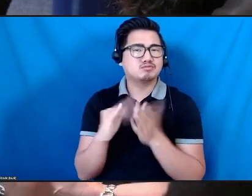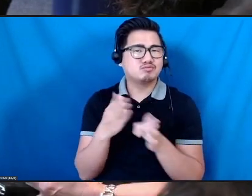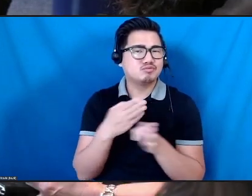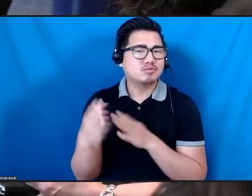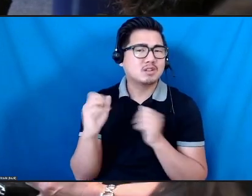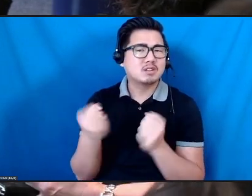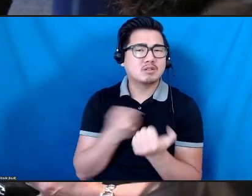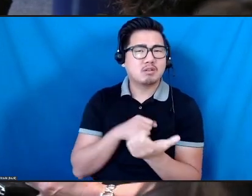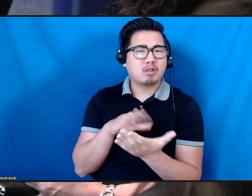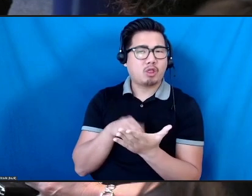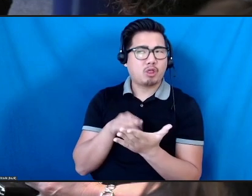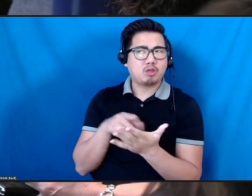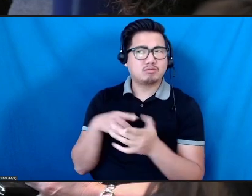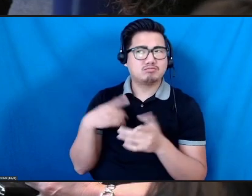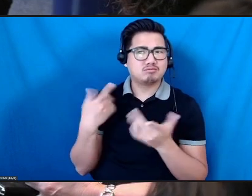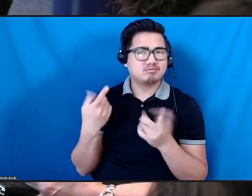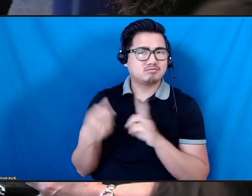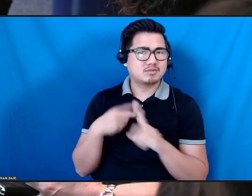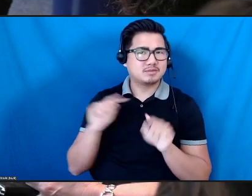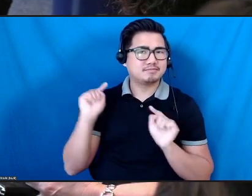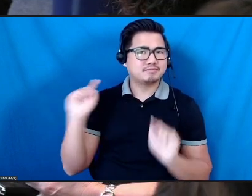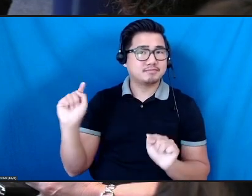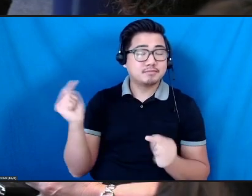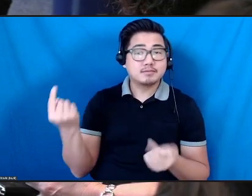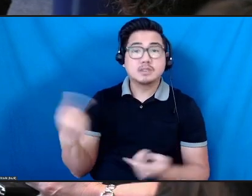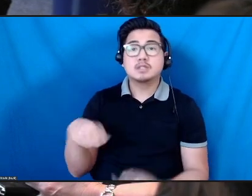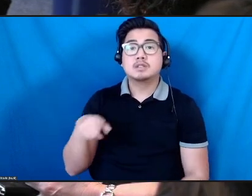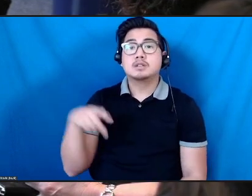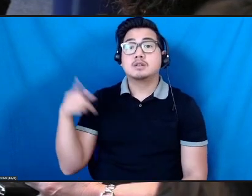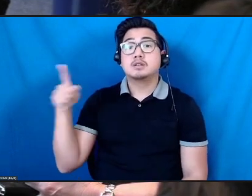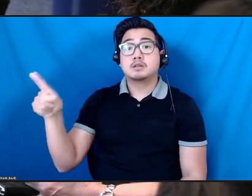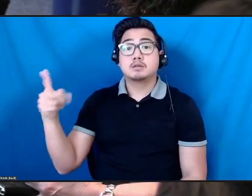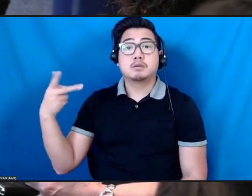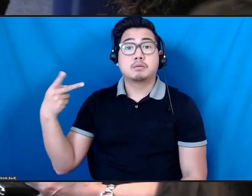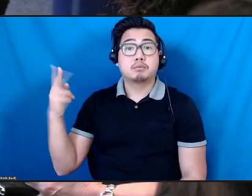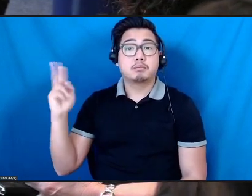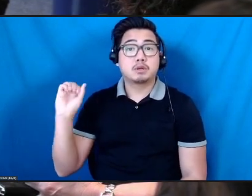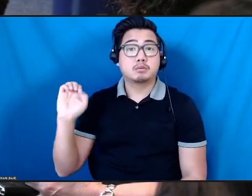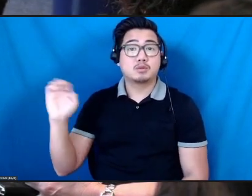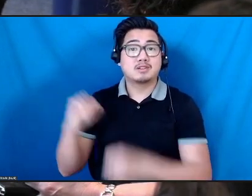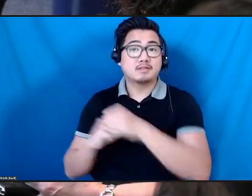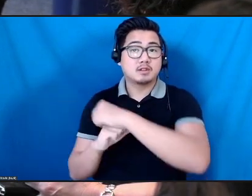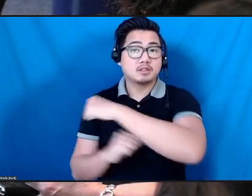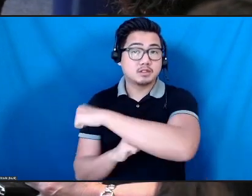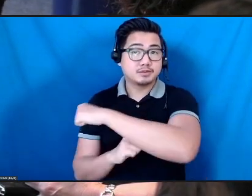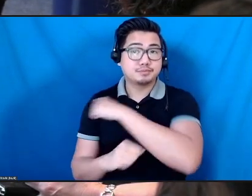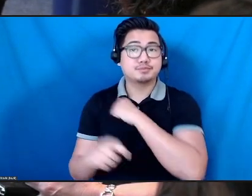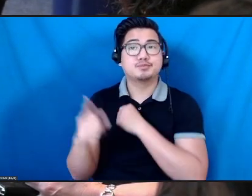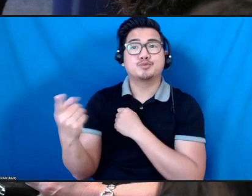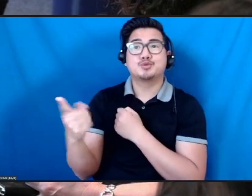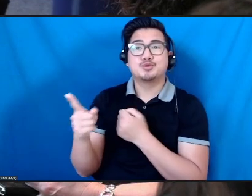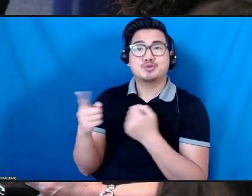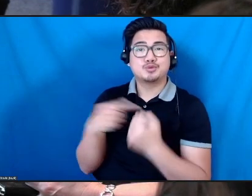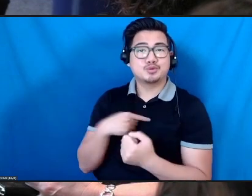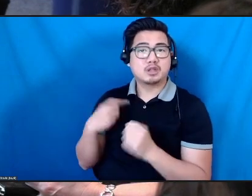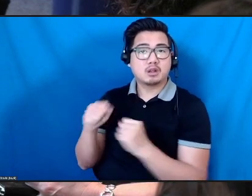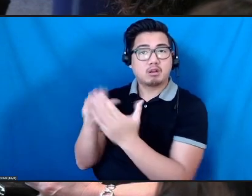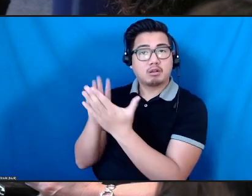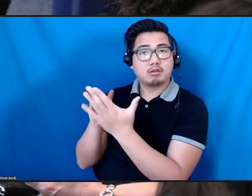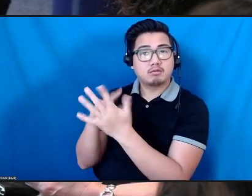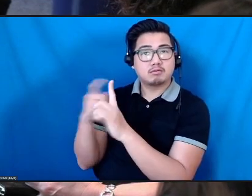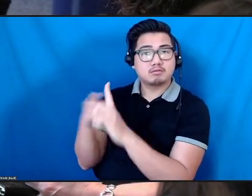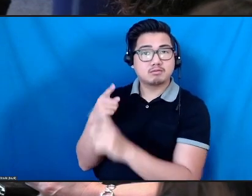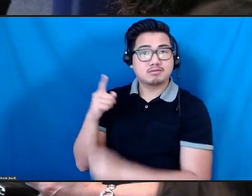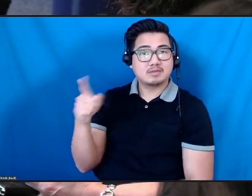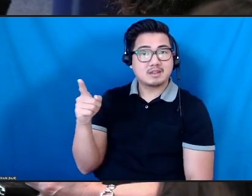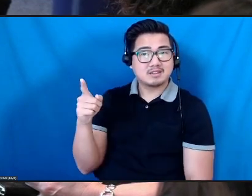And so purpose foundation is something that maybe, you know, we can take cues from. I think there's too much of